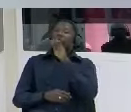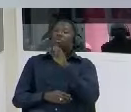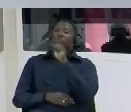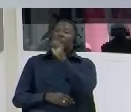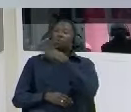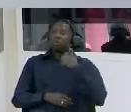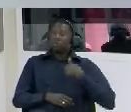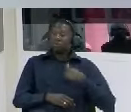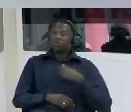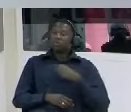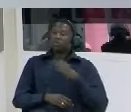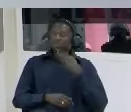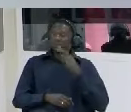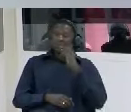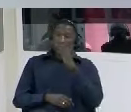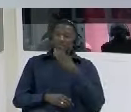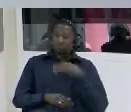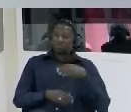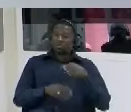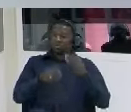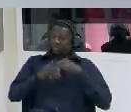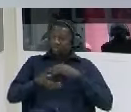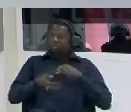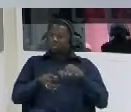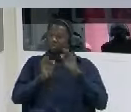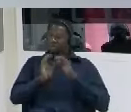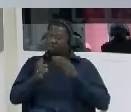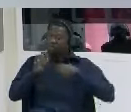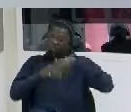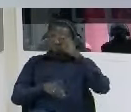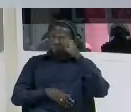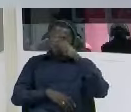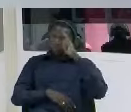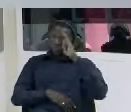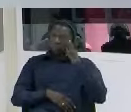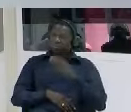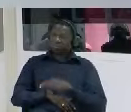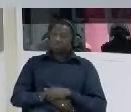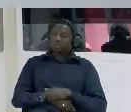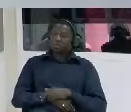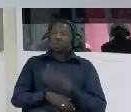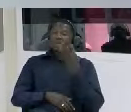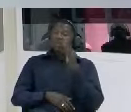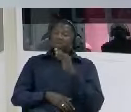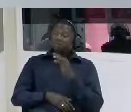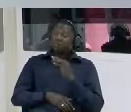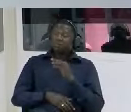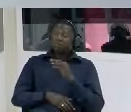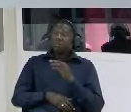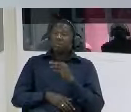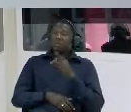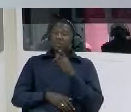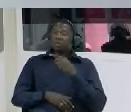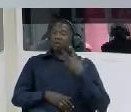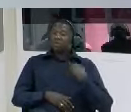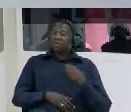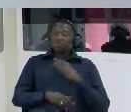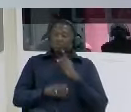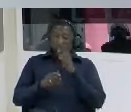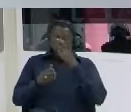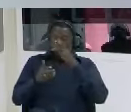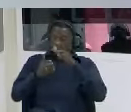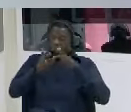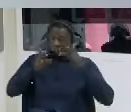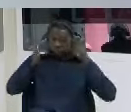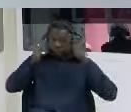or a court order if they want that let them take you to the nia detain you there or take you to a police station and detain you but not in the prison